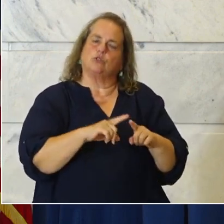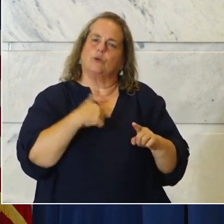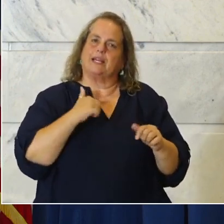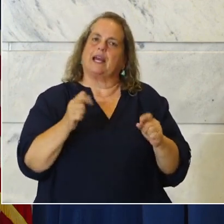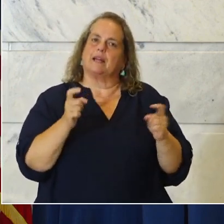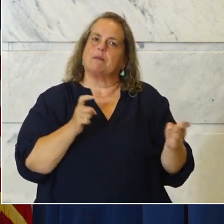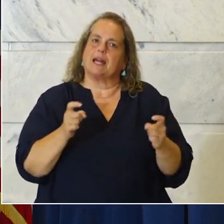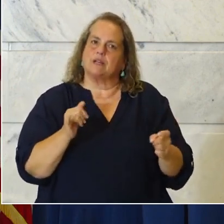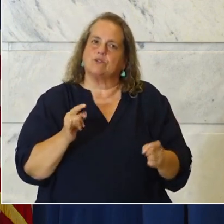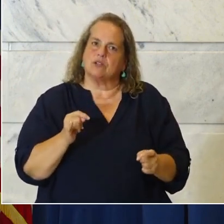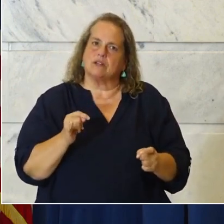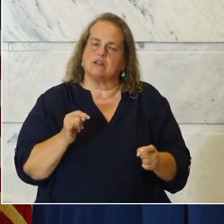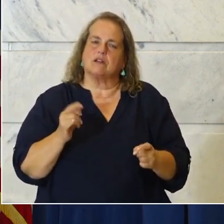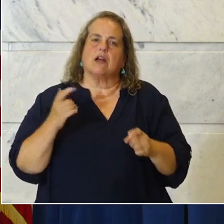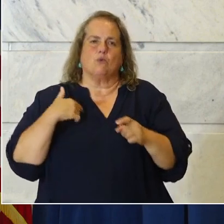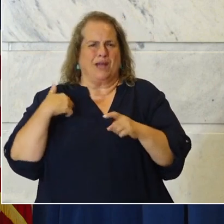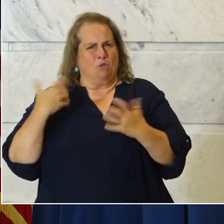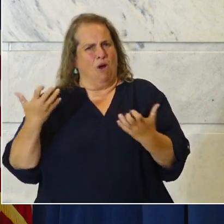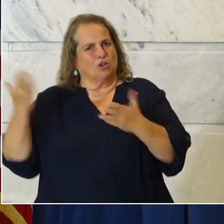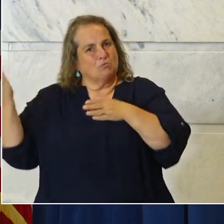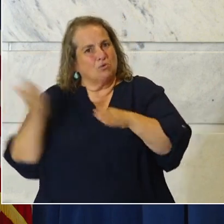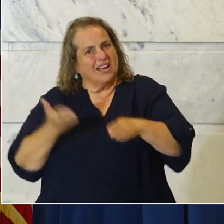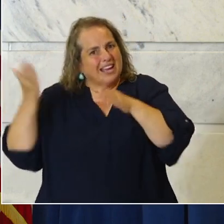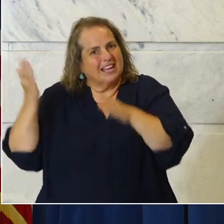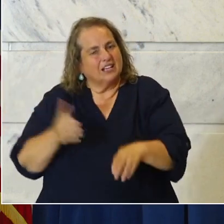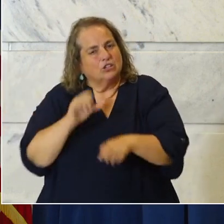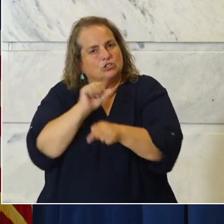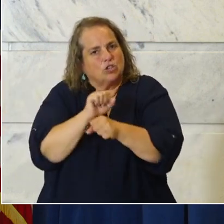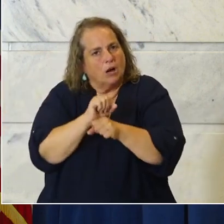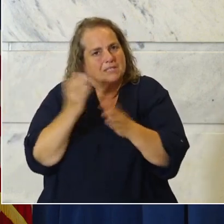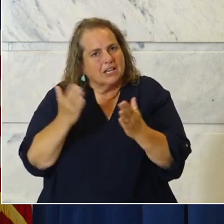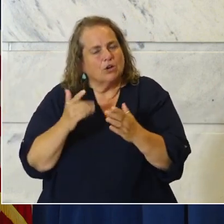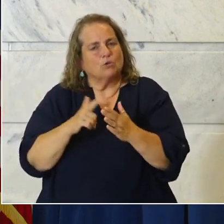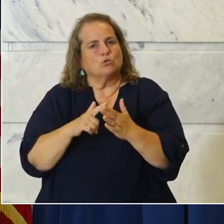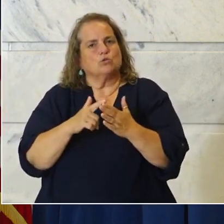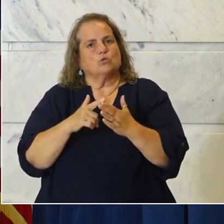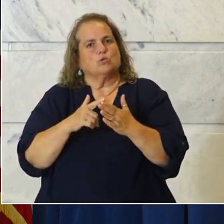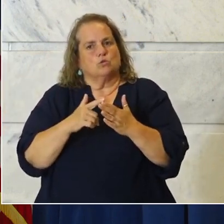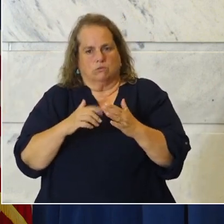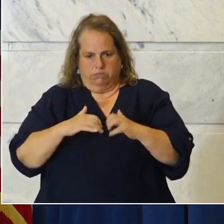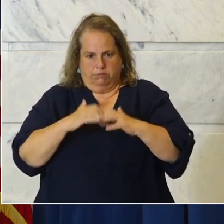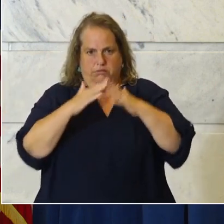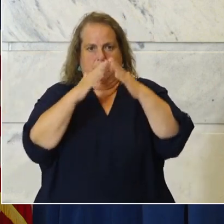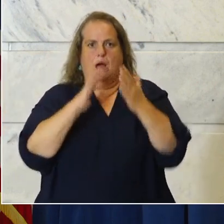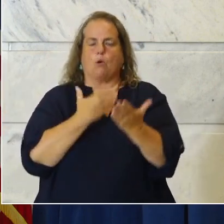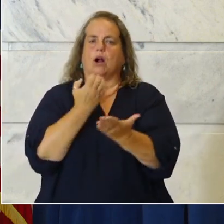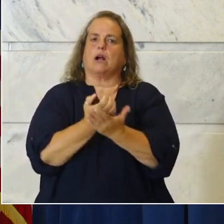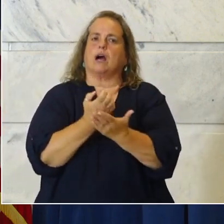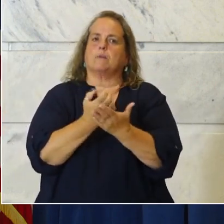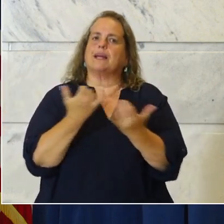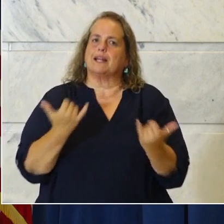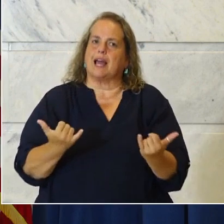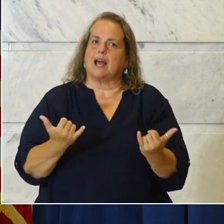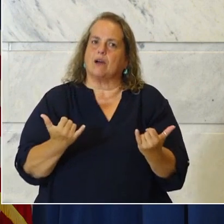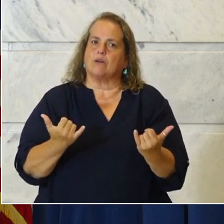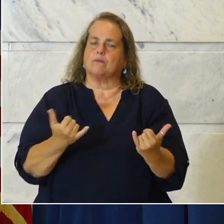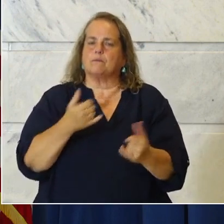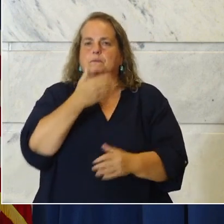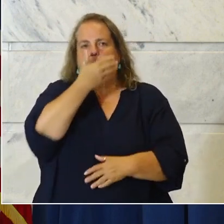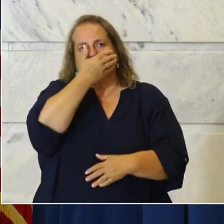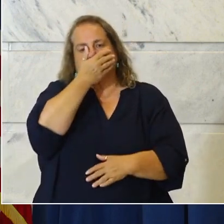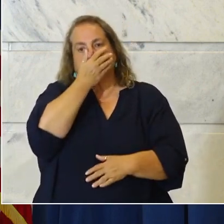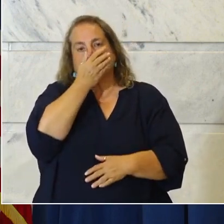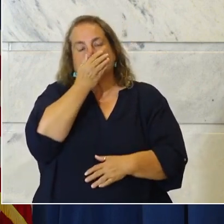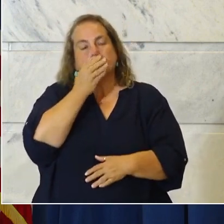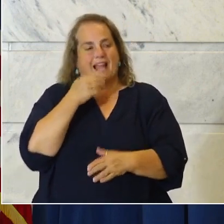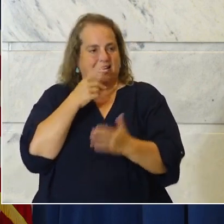make sure that we're bringing in all these jobs we're talking about and stimulating the jobs we have while we are doing it. We've reached out to a number of